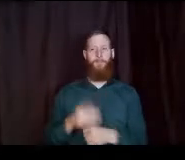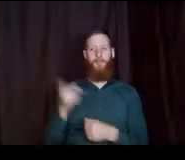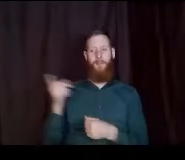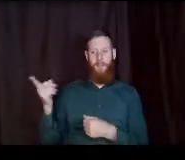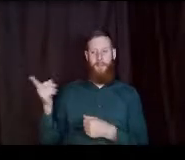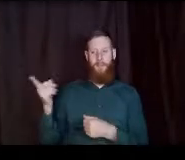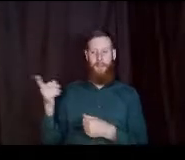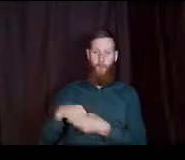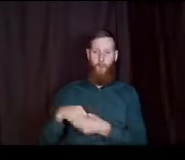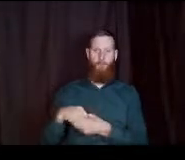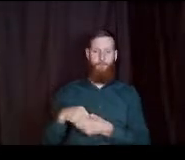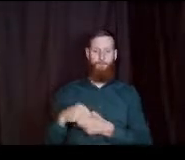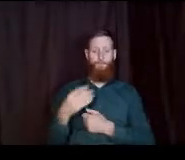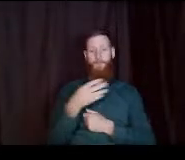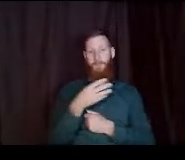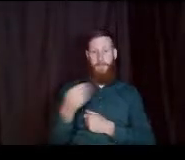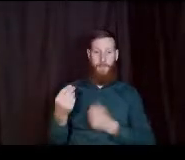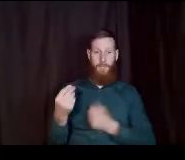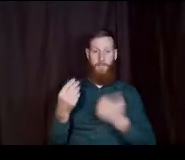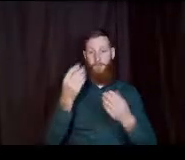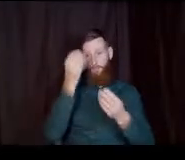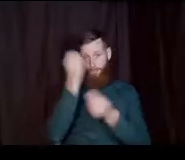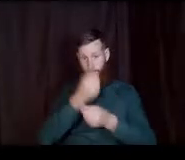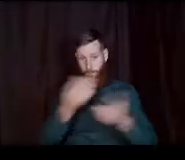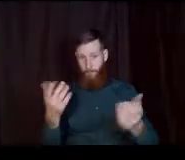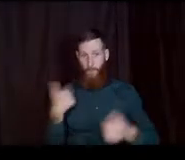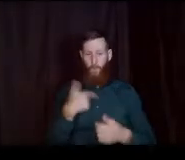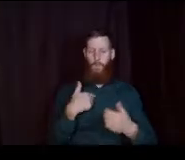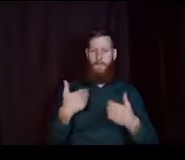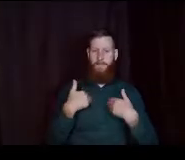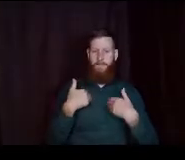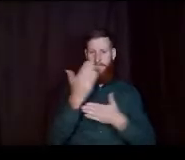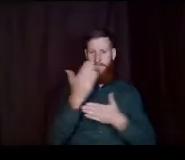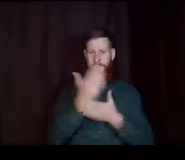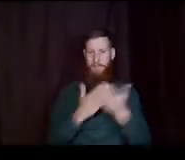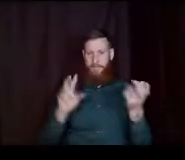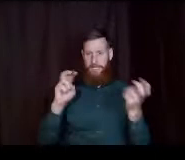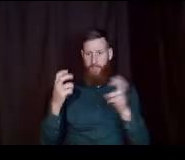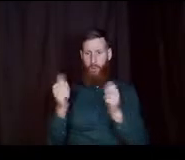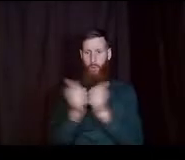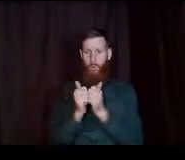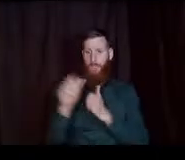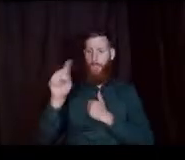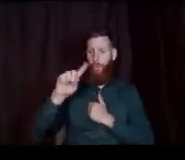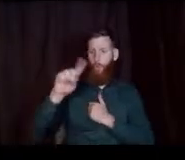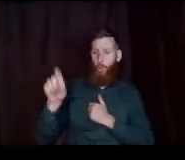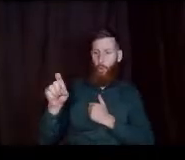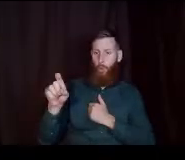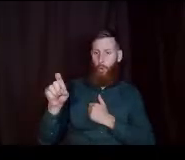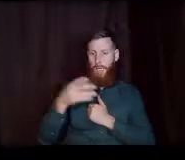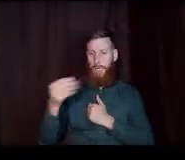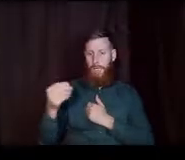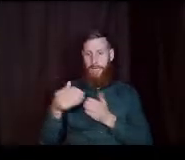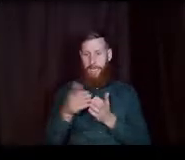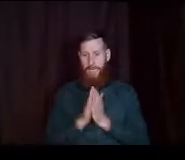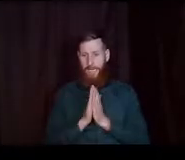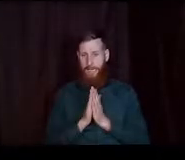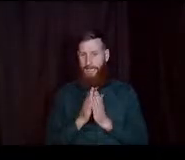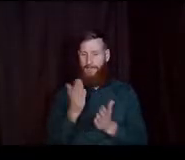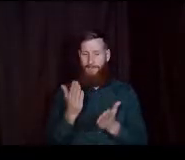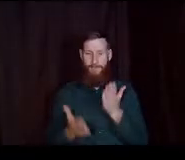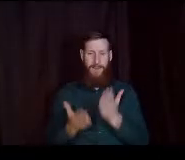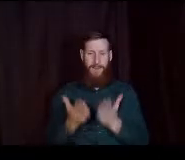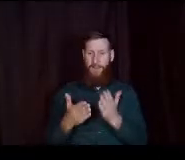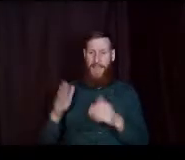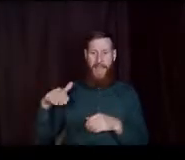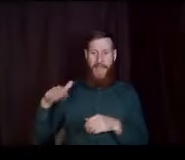and i do want to let everyone know we are having some issues with the q a um it looks like it may not have been configured